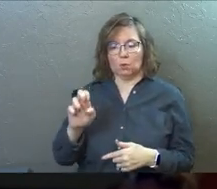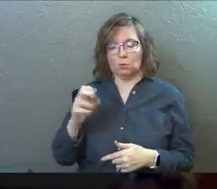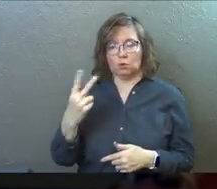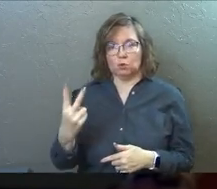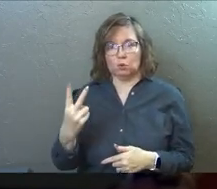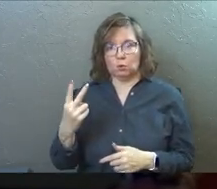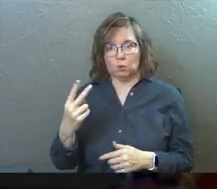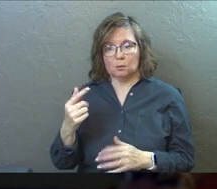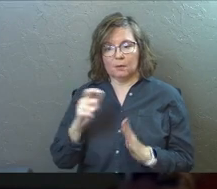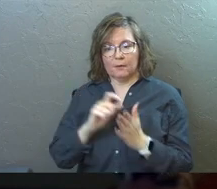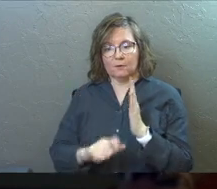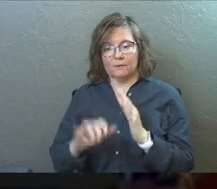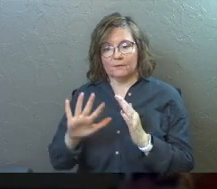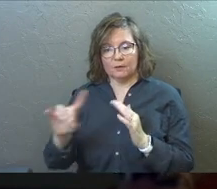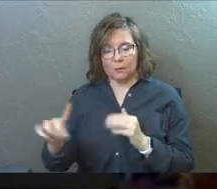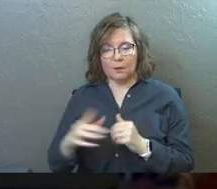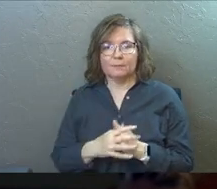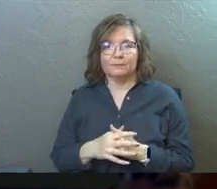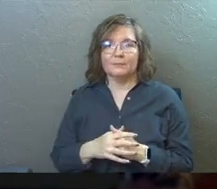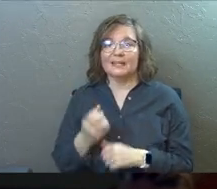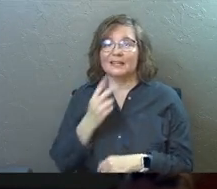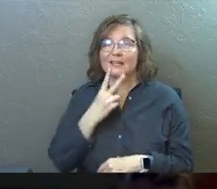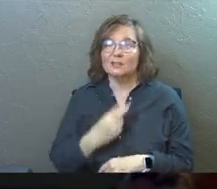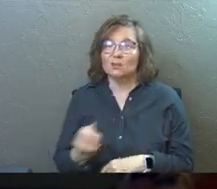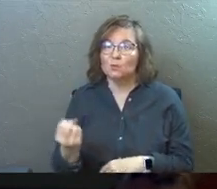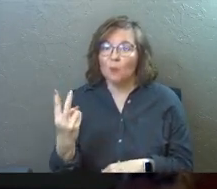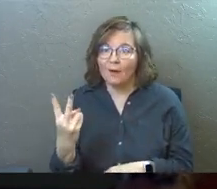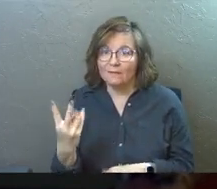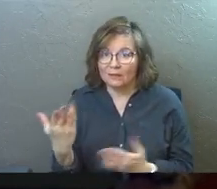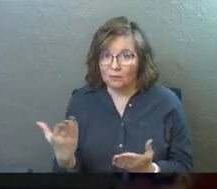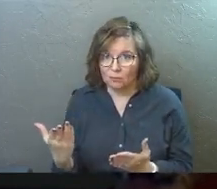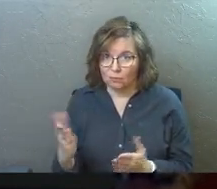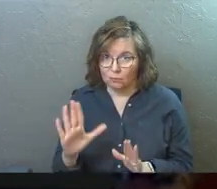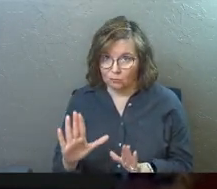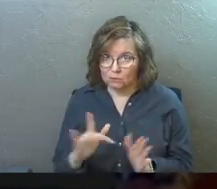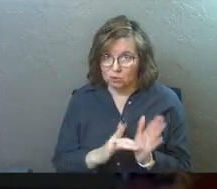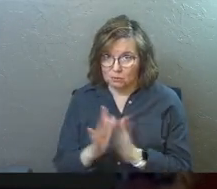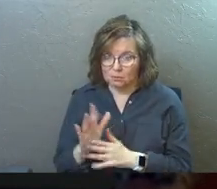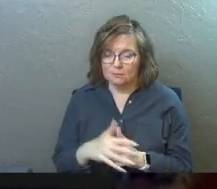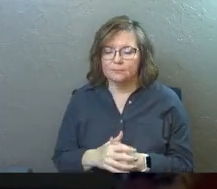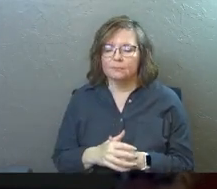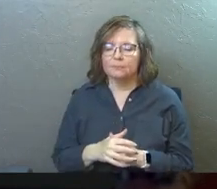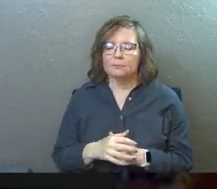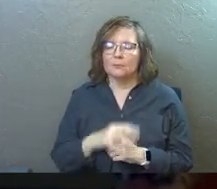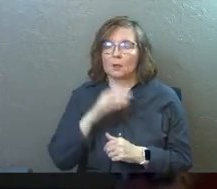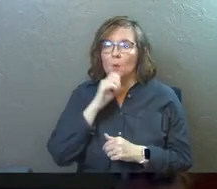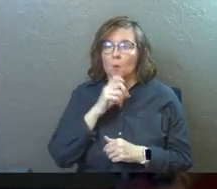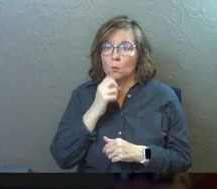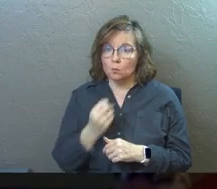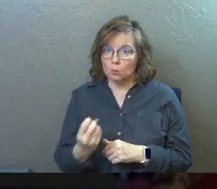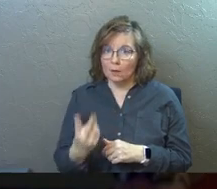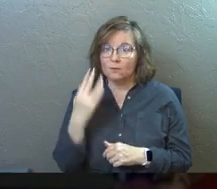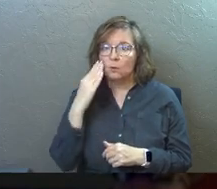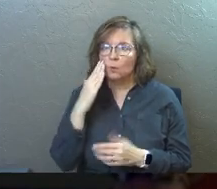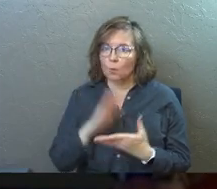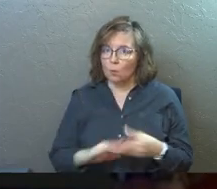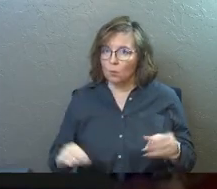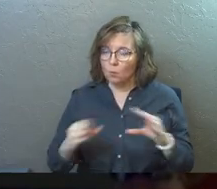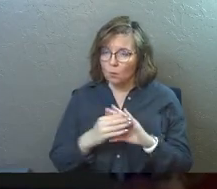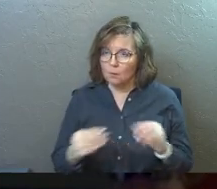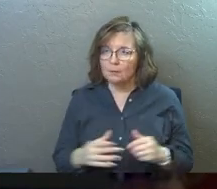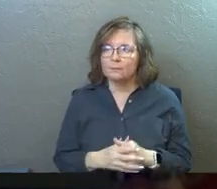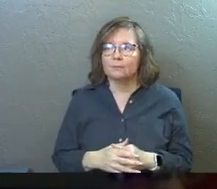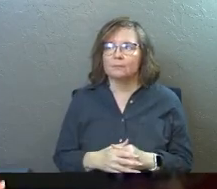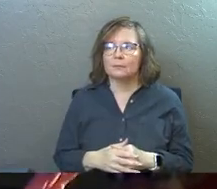of the first references to the things that Jesus did. He's 12 years old. And when he's 12 years old, some of you guys know the story.